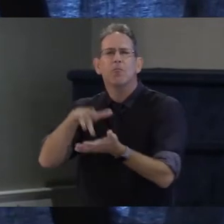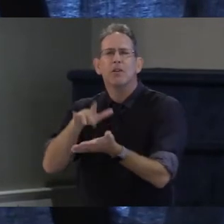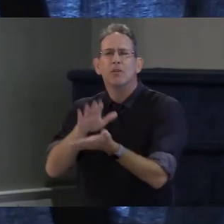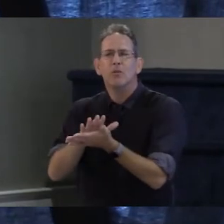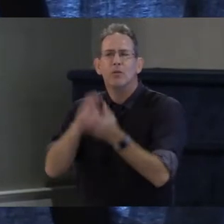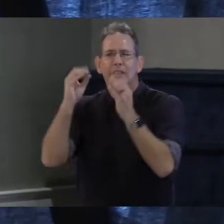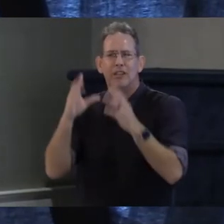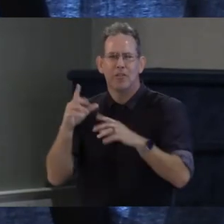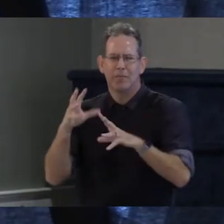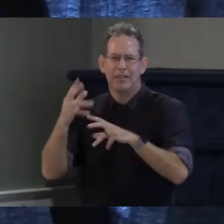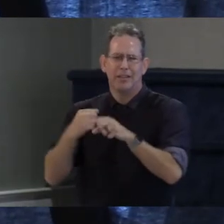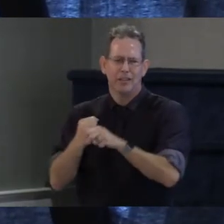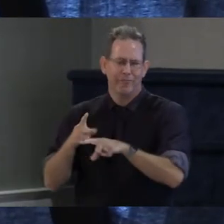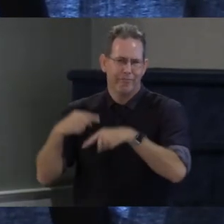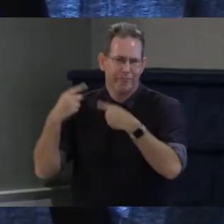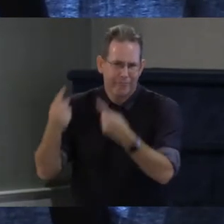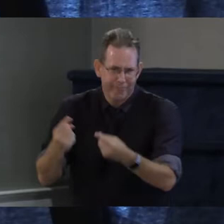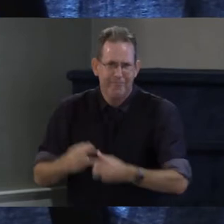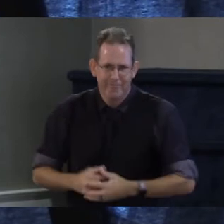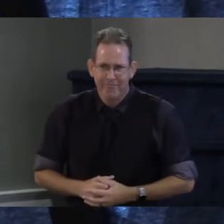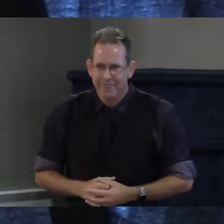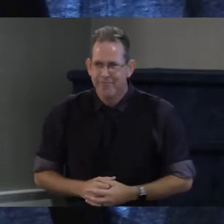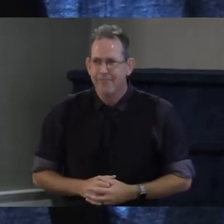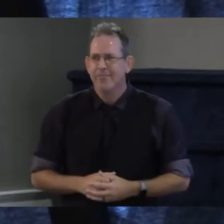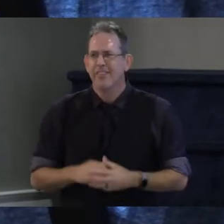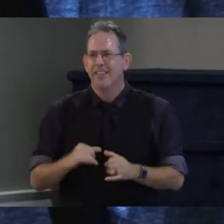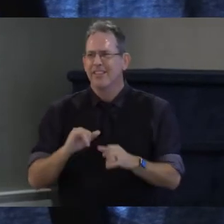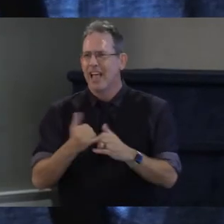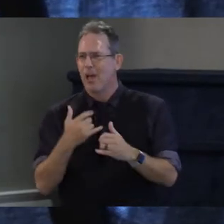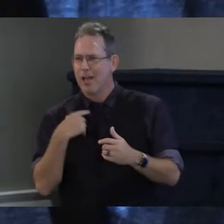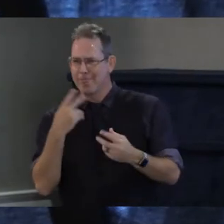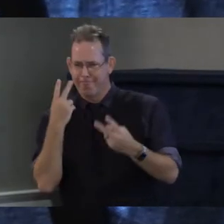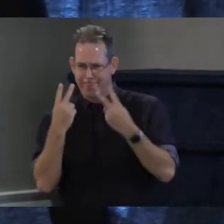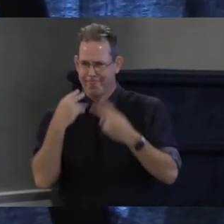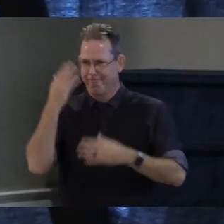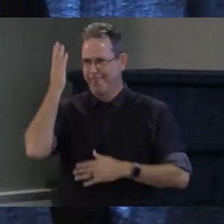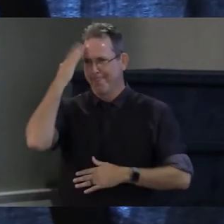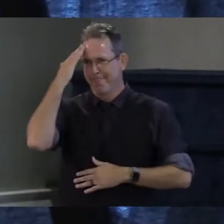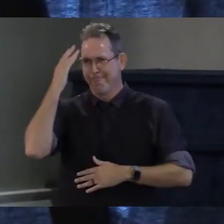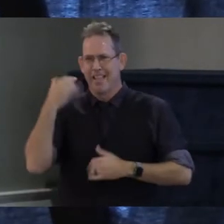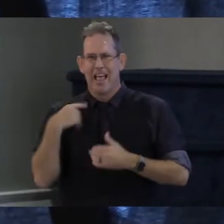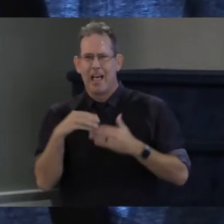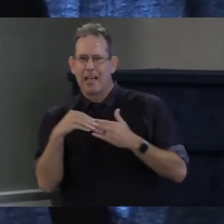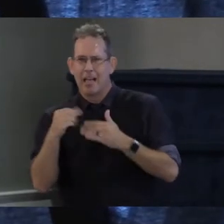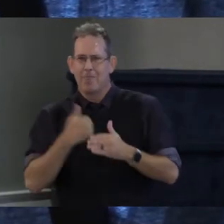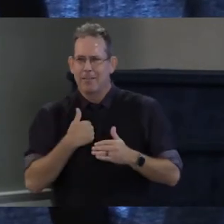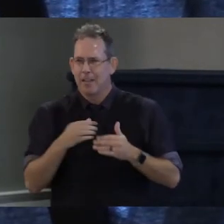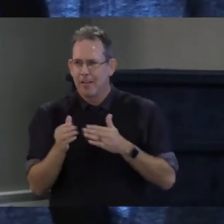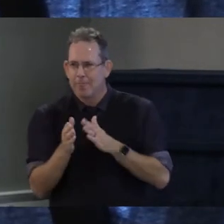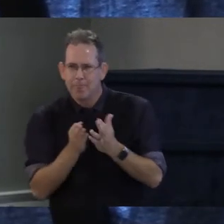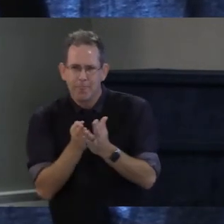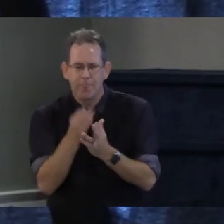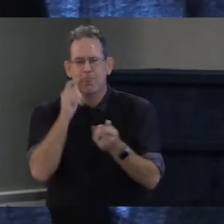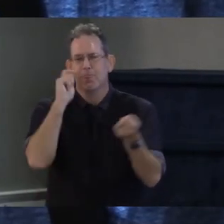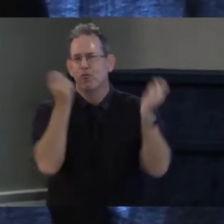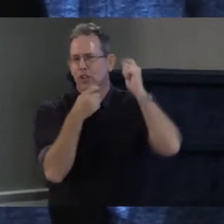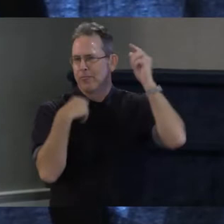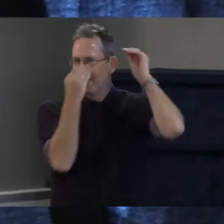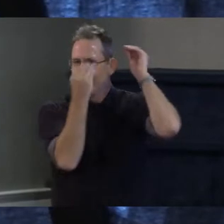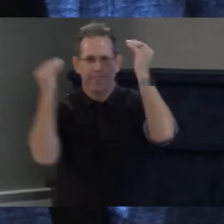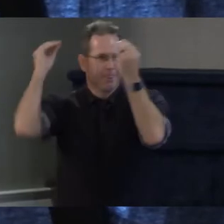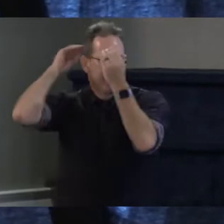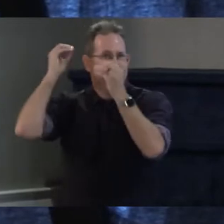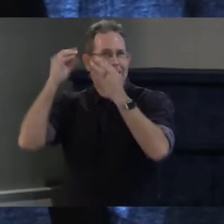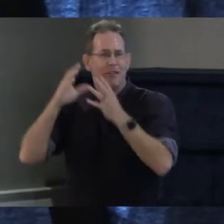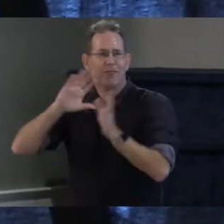and that's really how I sort of chart my course in the world is as a middle school teacher thinking about the students I've had in my